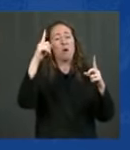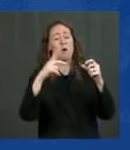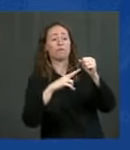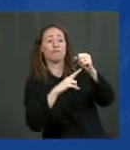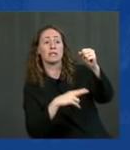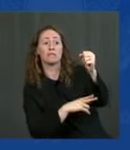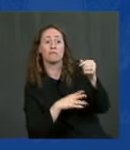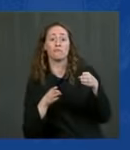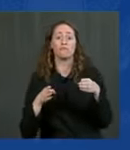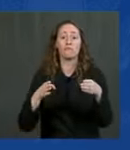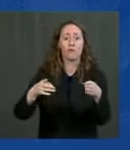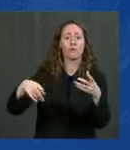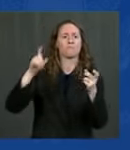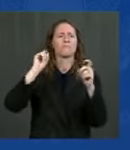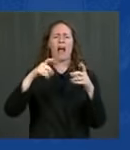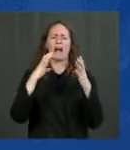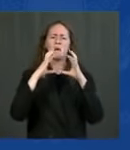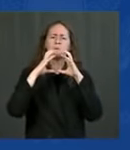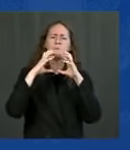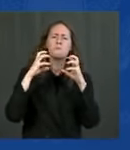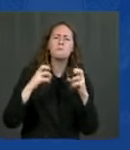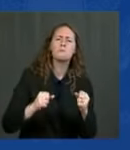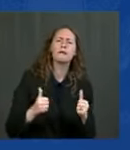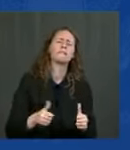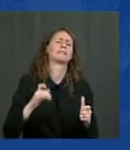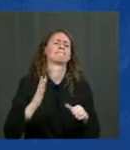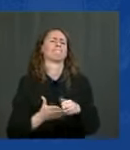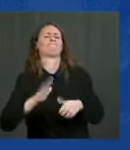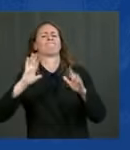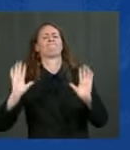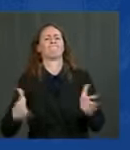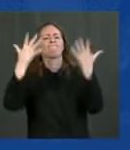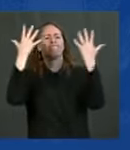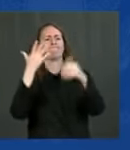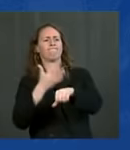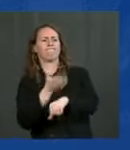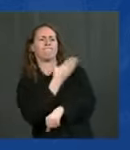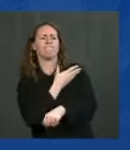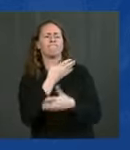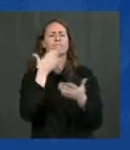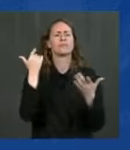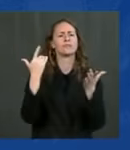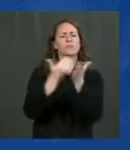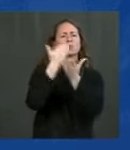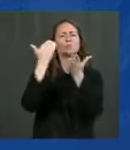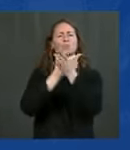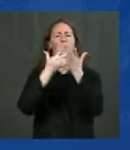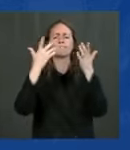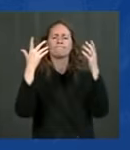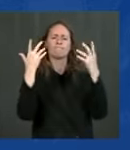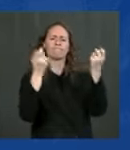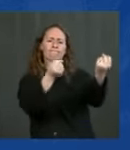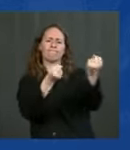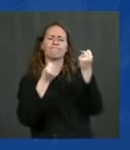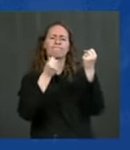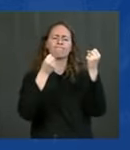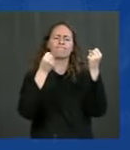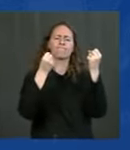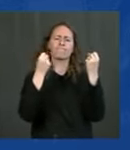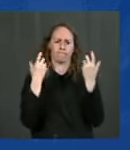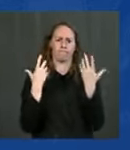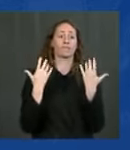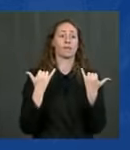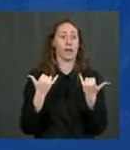sewers and drainage systems and power grids and transmission lines to make sure they're more resilient I walk through the backyards here